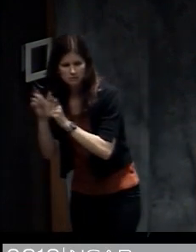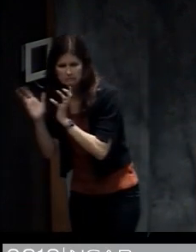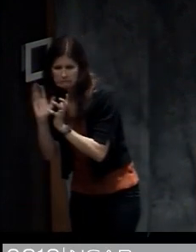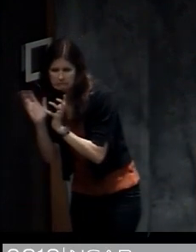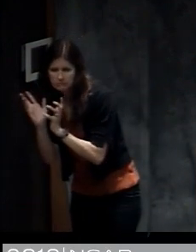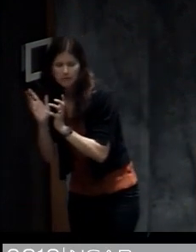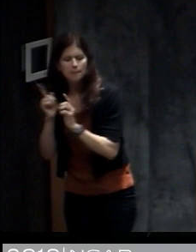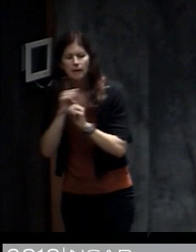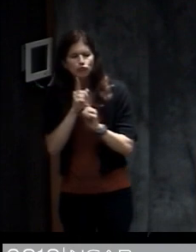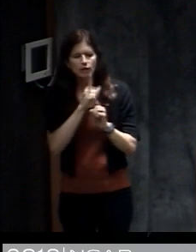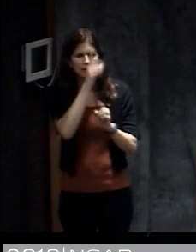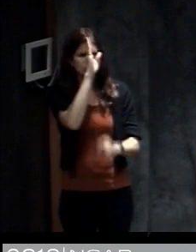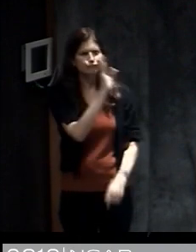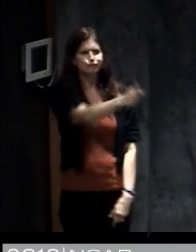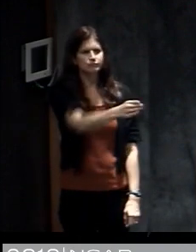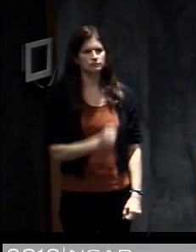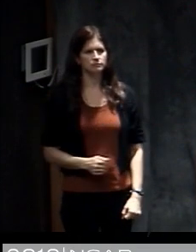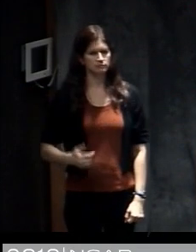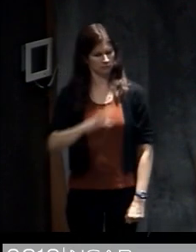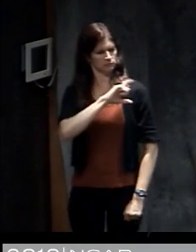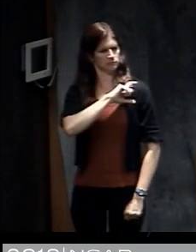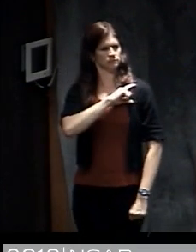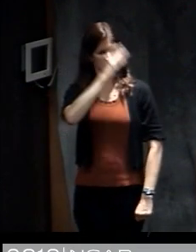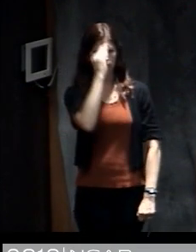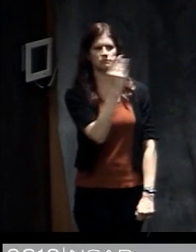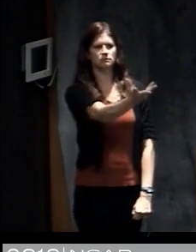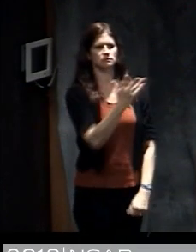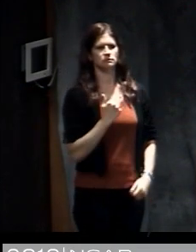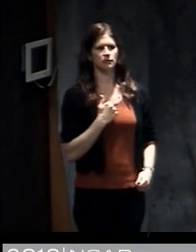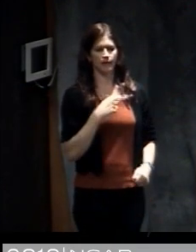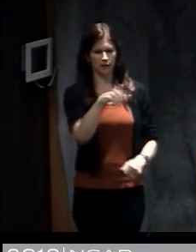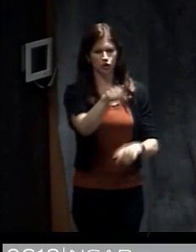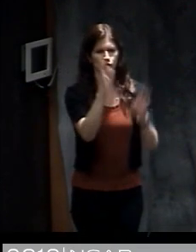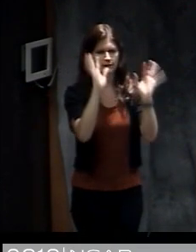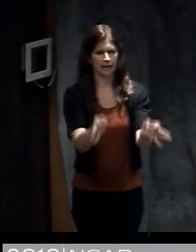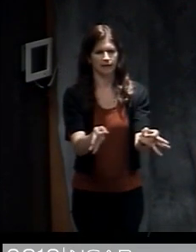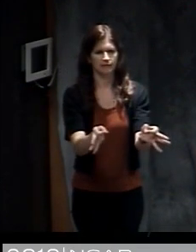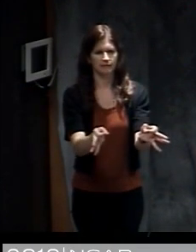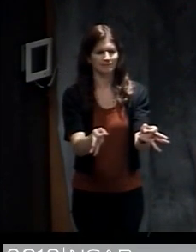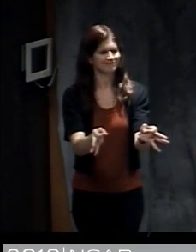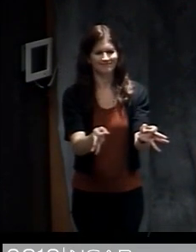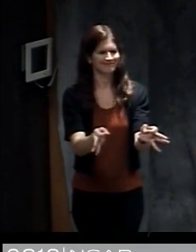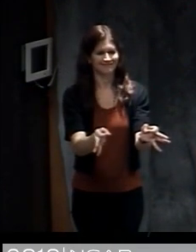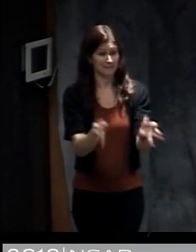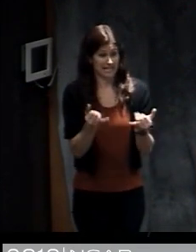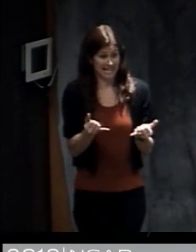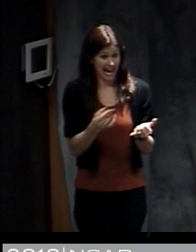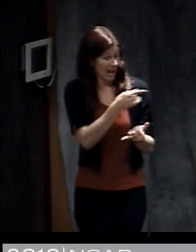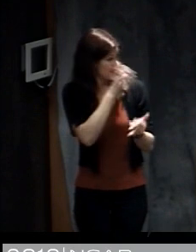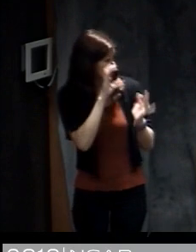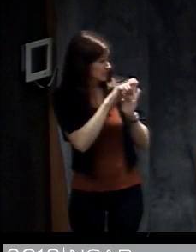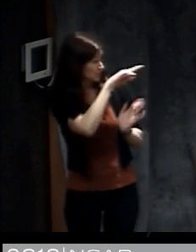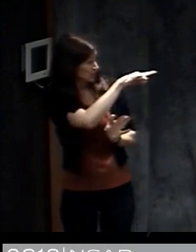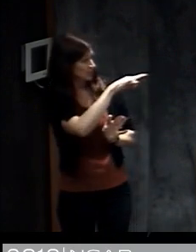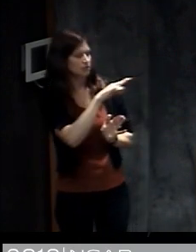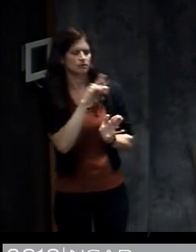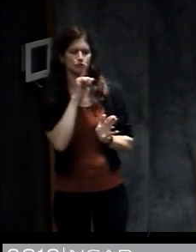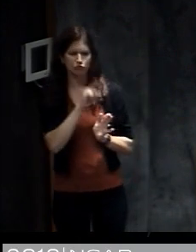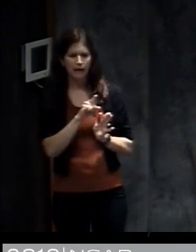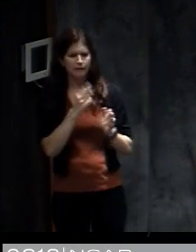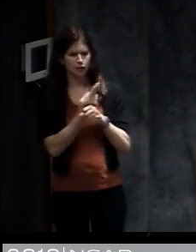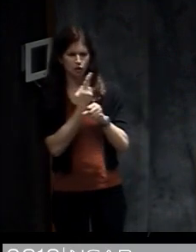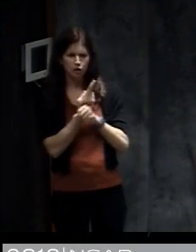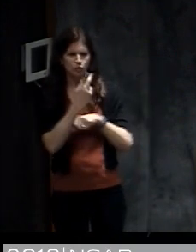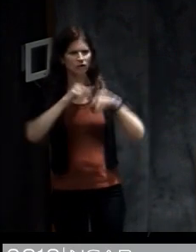this sort of linear process. There's an official source that provides a warning and then people decide what to do. But you can see from this picture that people are actively using